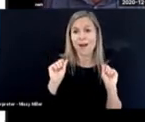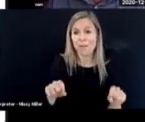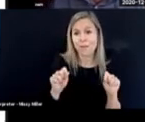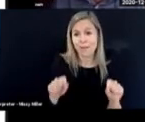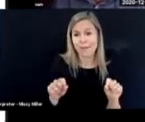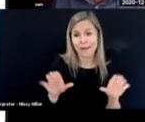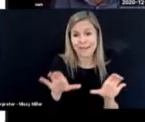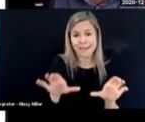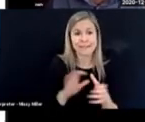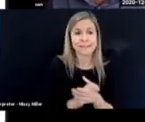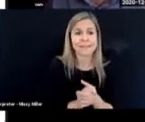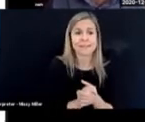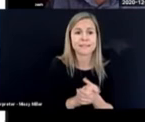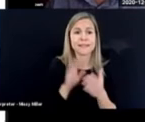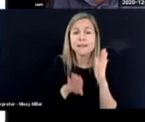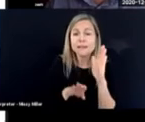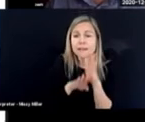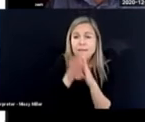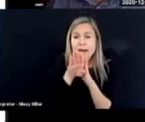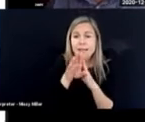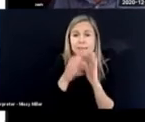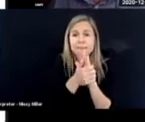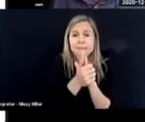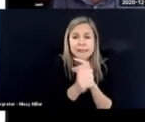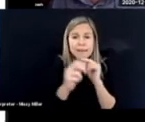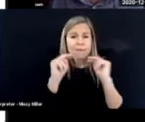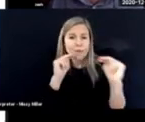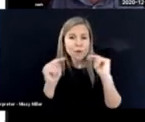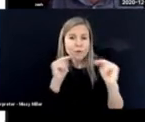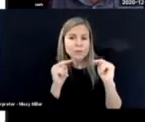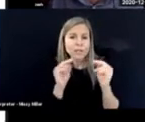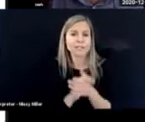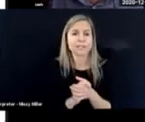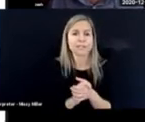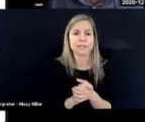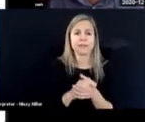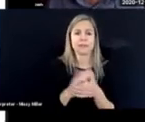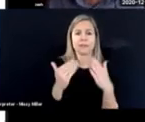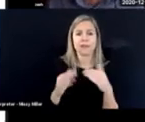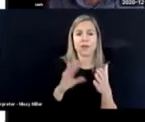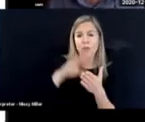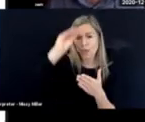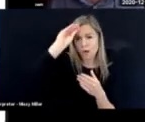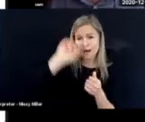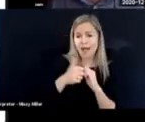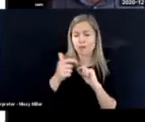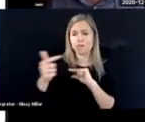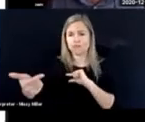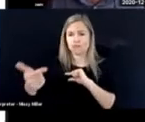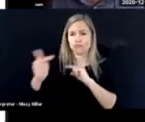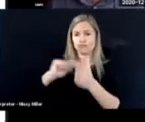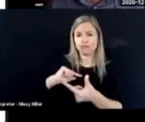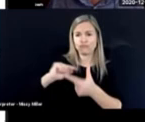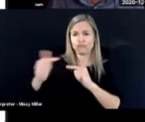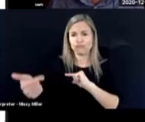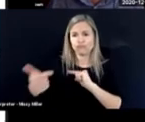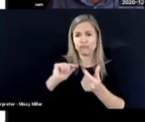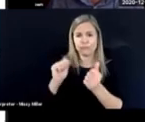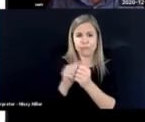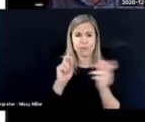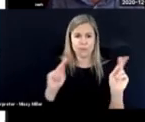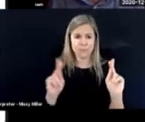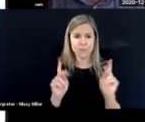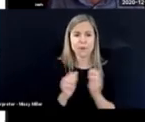potential ability. Develop the skill of negotiation. Learn how to take turns.